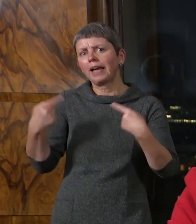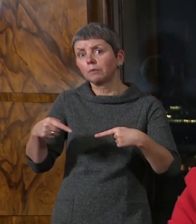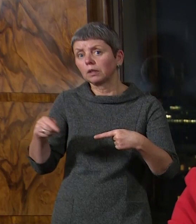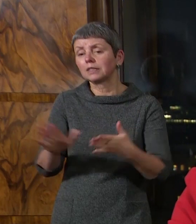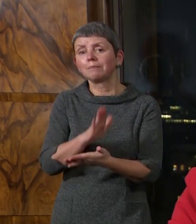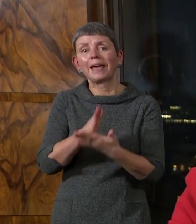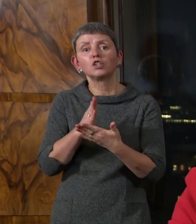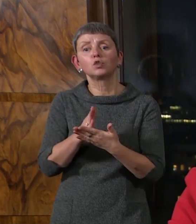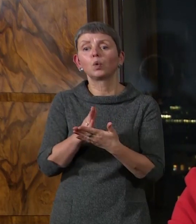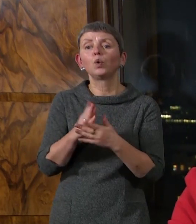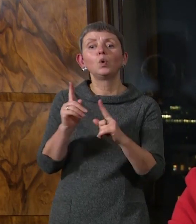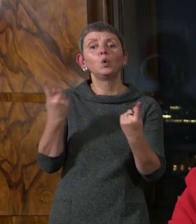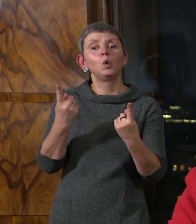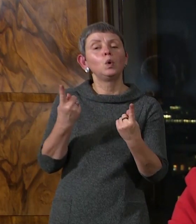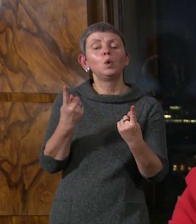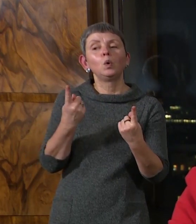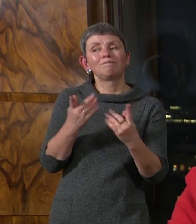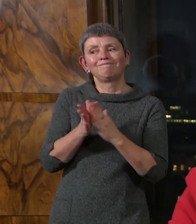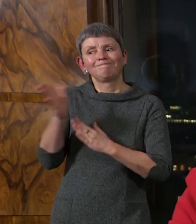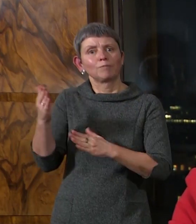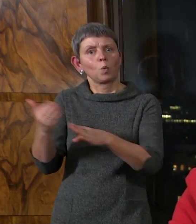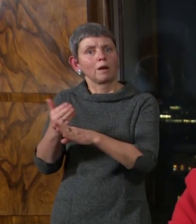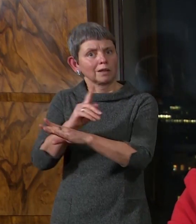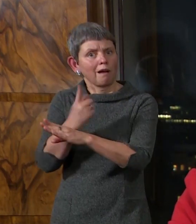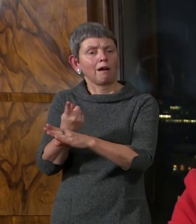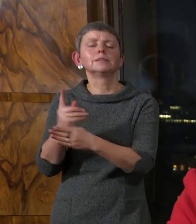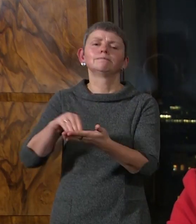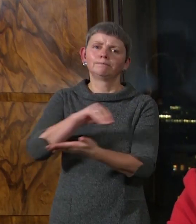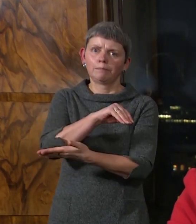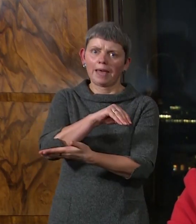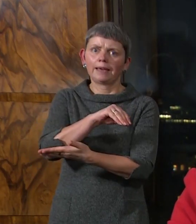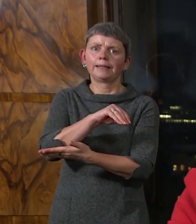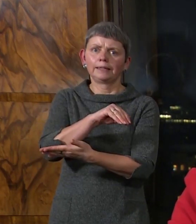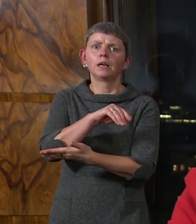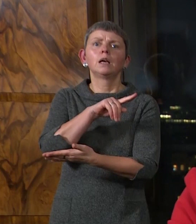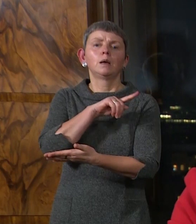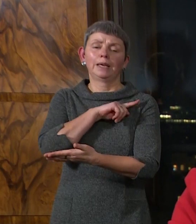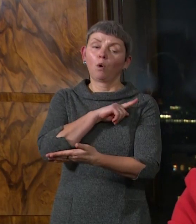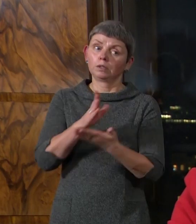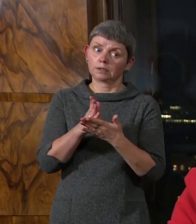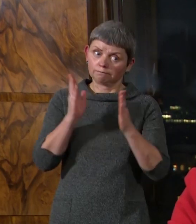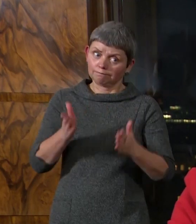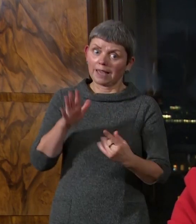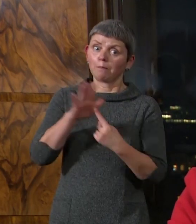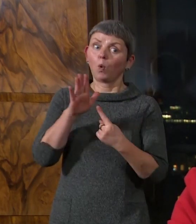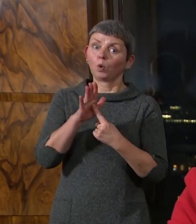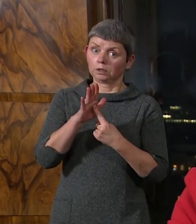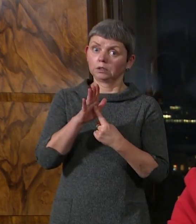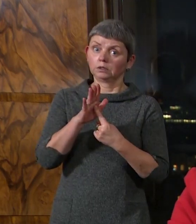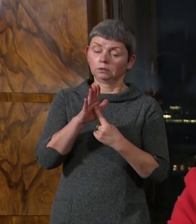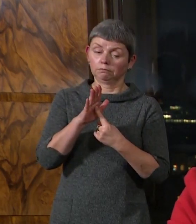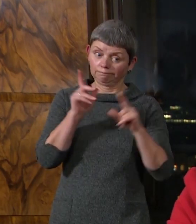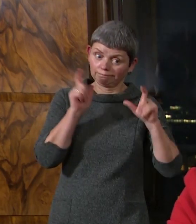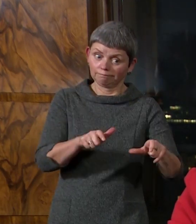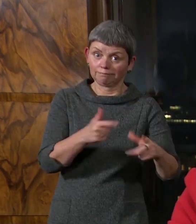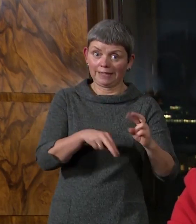people can claim isolation payments. No one should find themselves unable to afford to do the right thing to protect themselves and